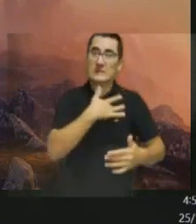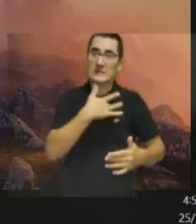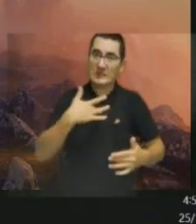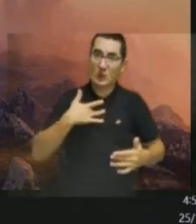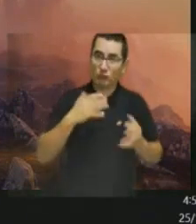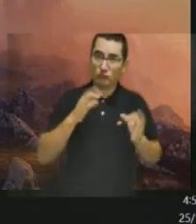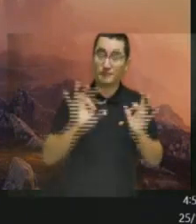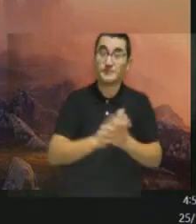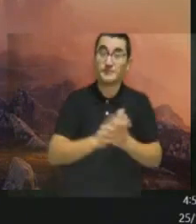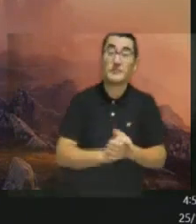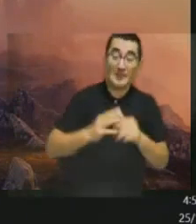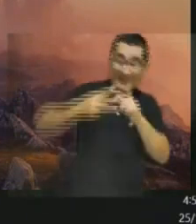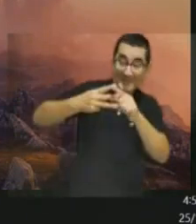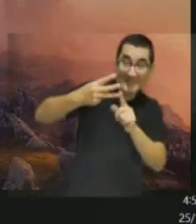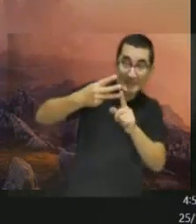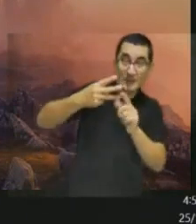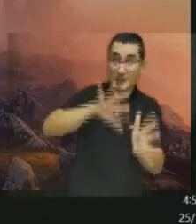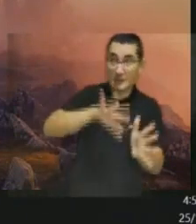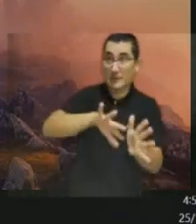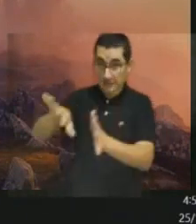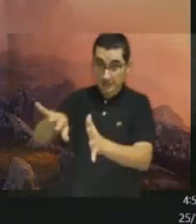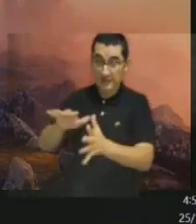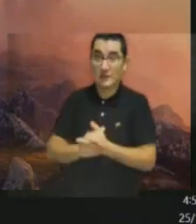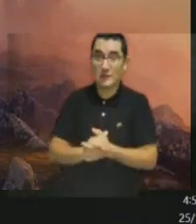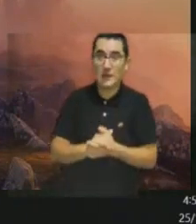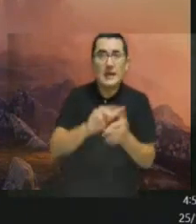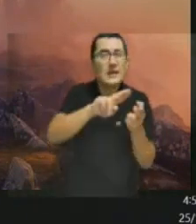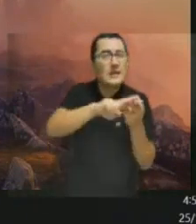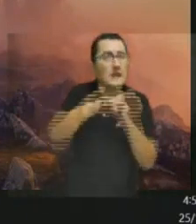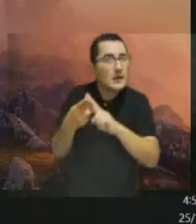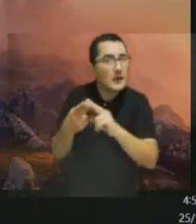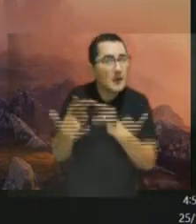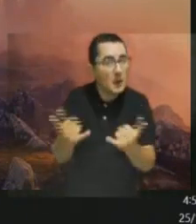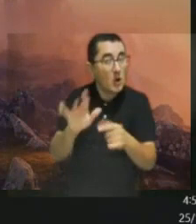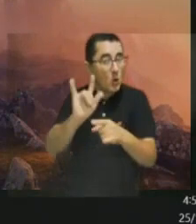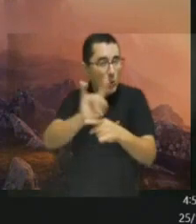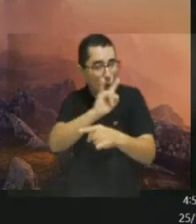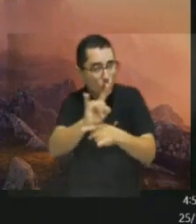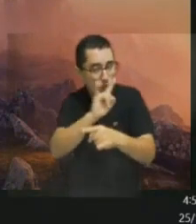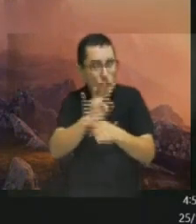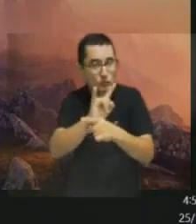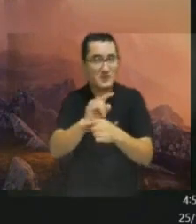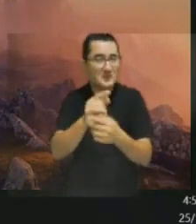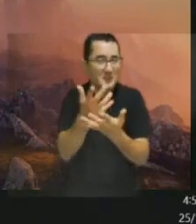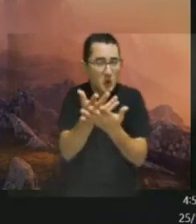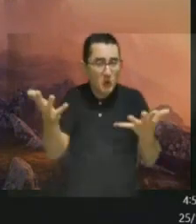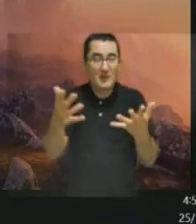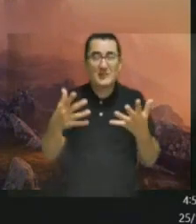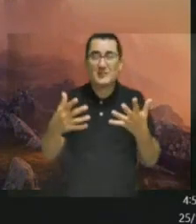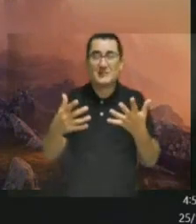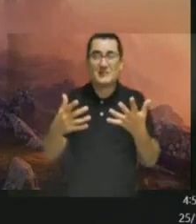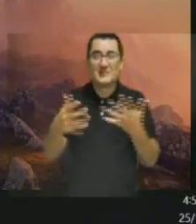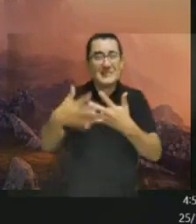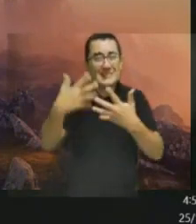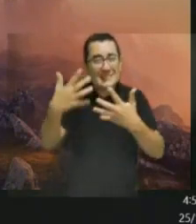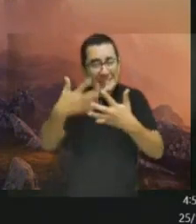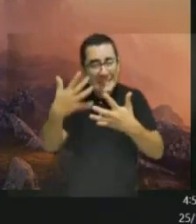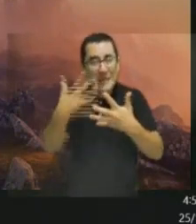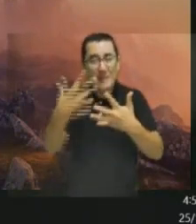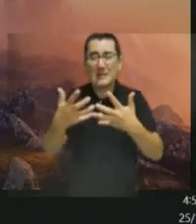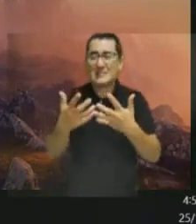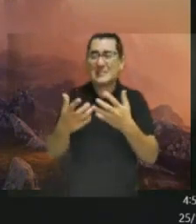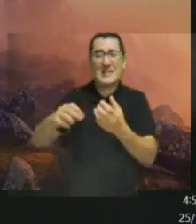terms, so that is associated with the use of robust ecosystems